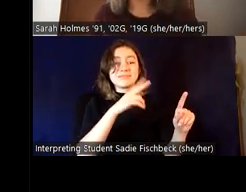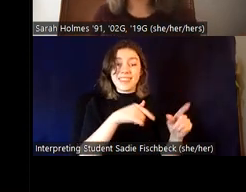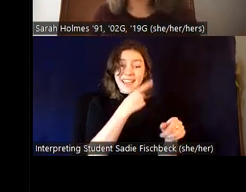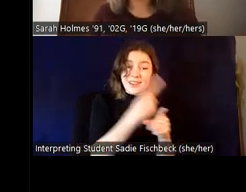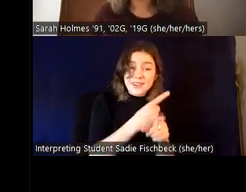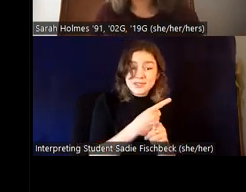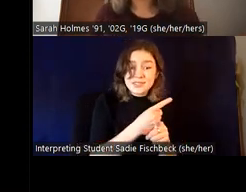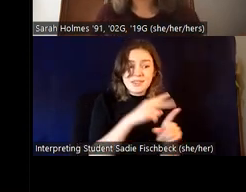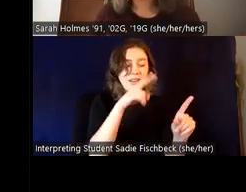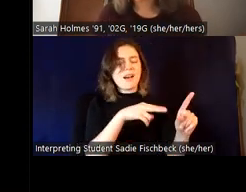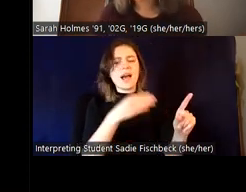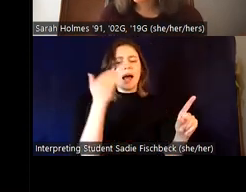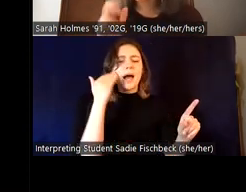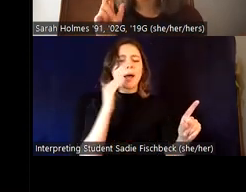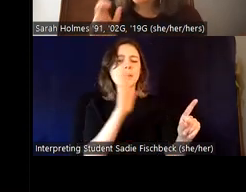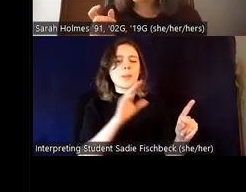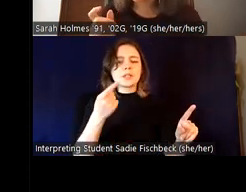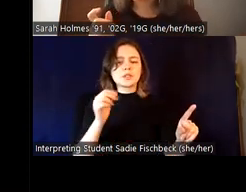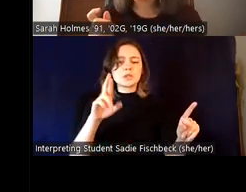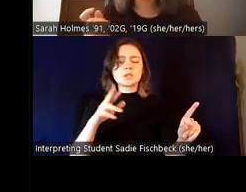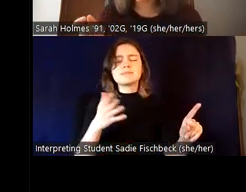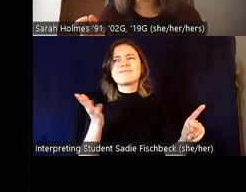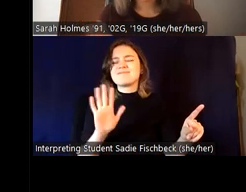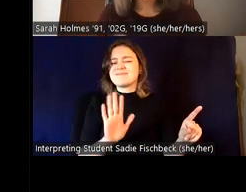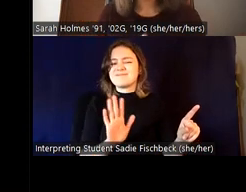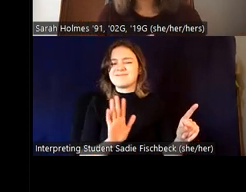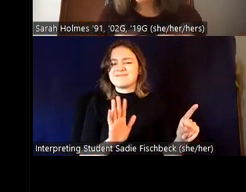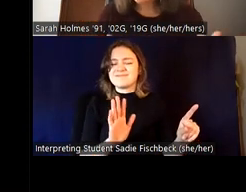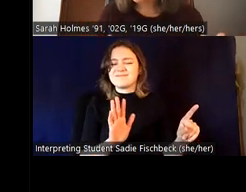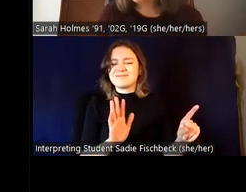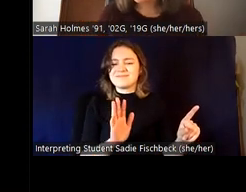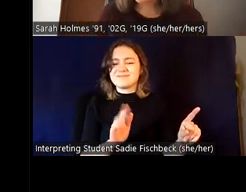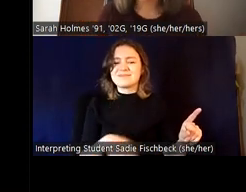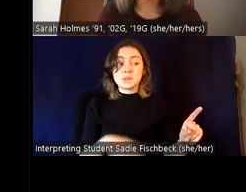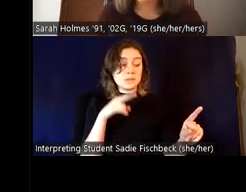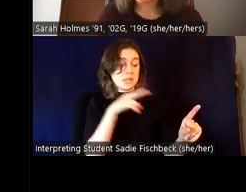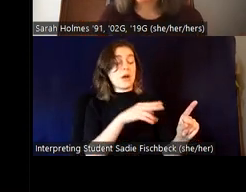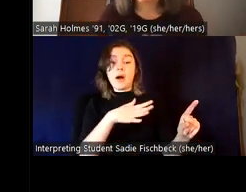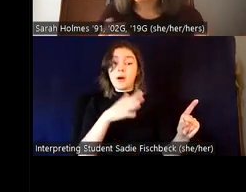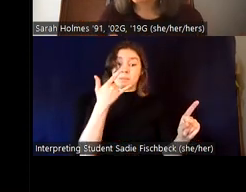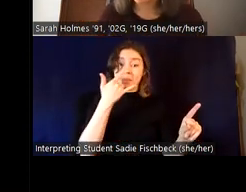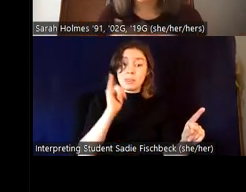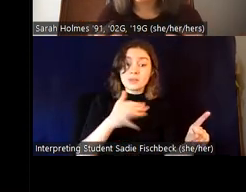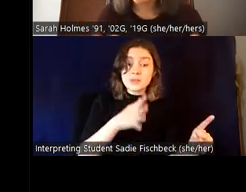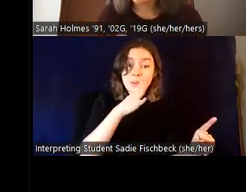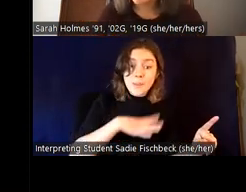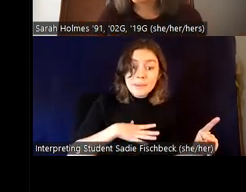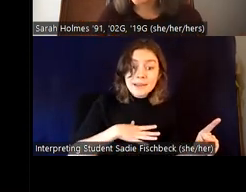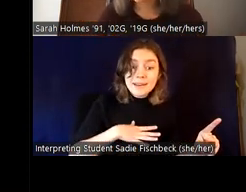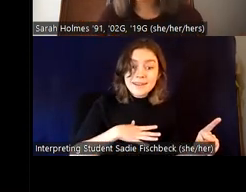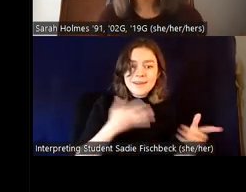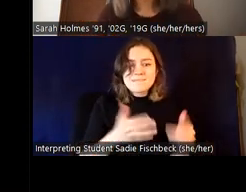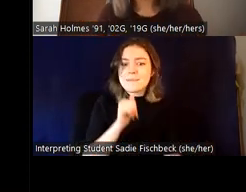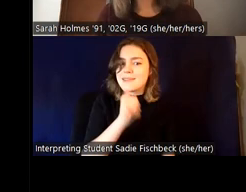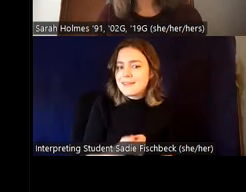Um, you know, somebody who, you know, in your head, you're categorizing as a lady may not indeed identify as a girl or a woman in any